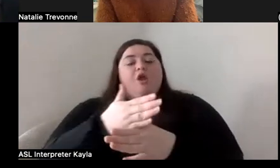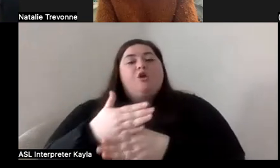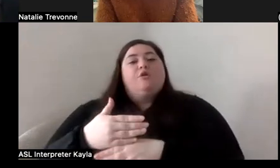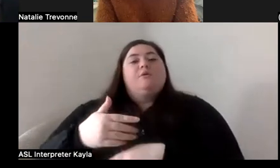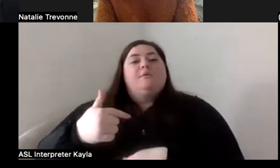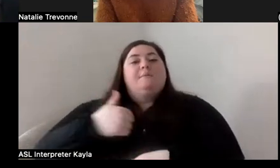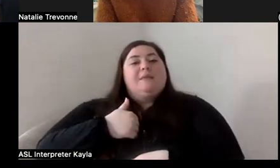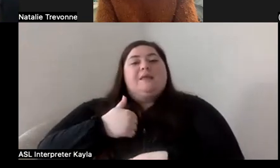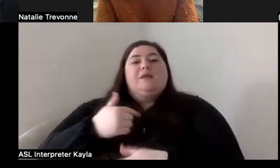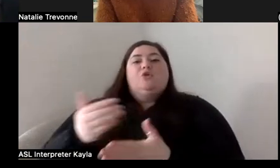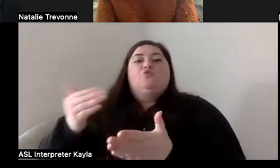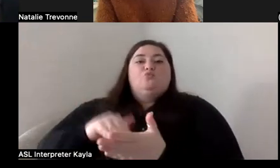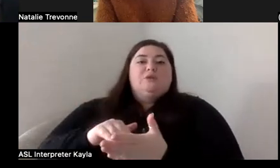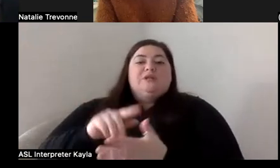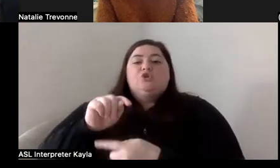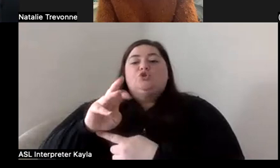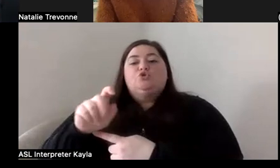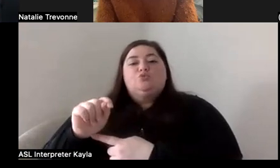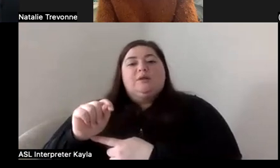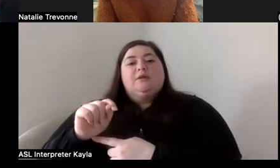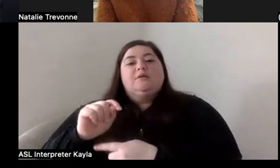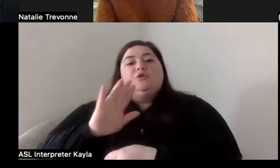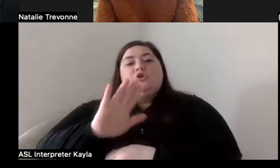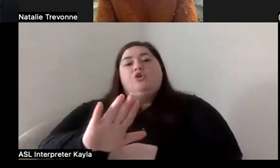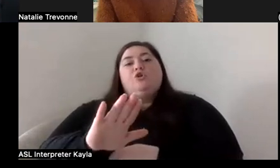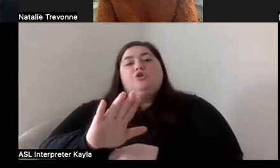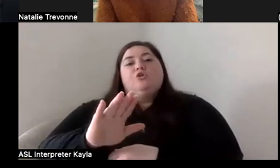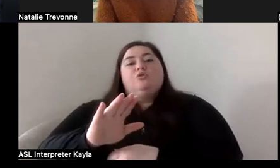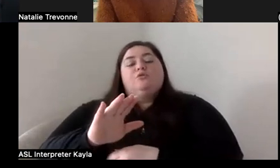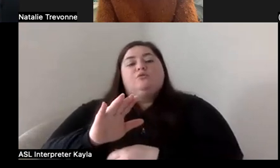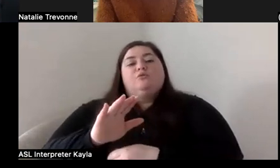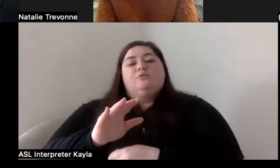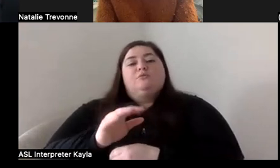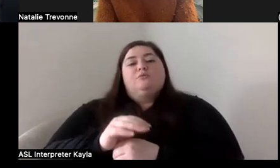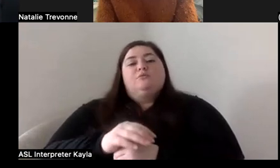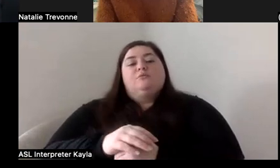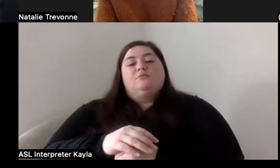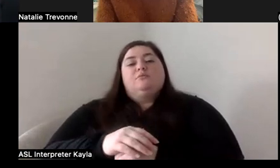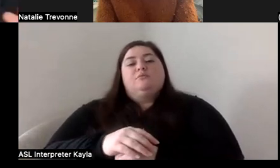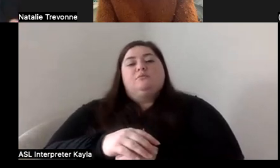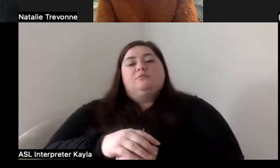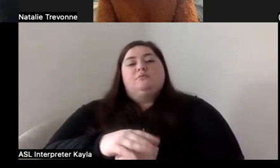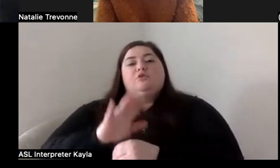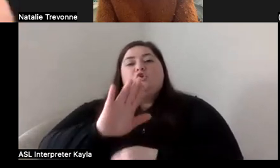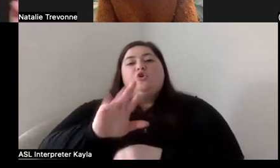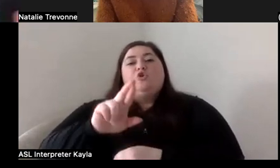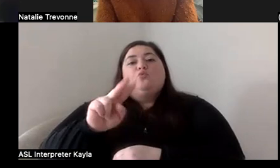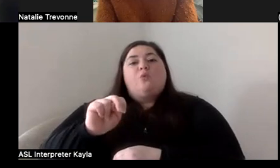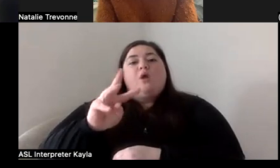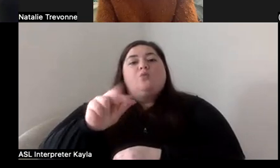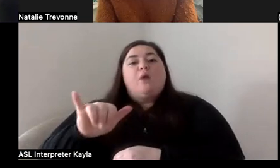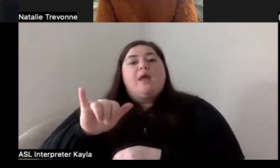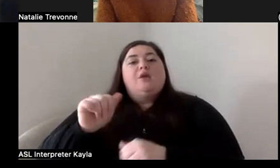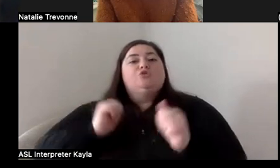retweeting and sharing Natalie and her awesome, you know, uh, like runway show where everybody's